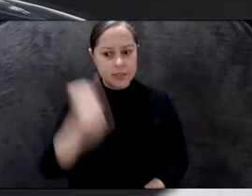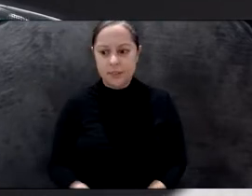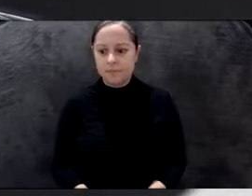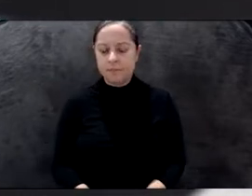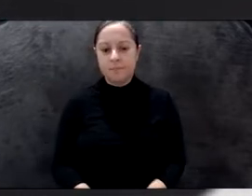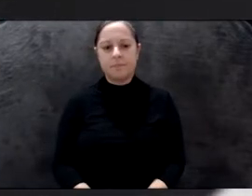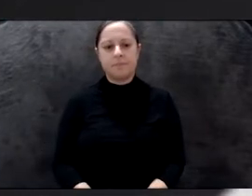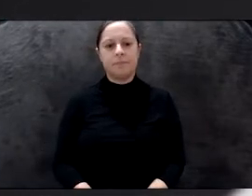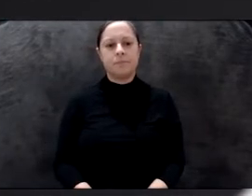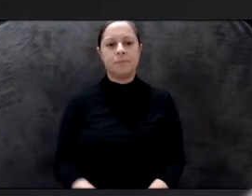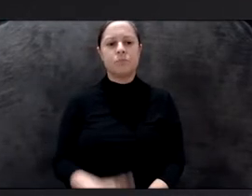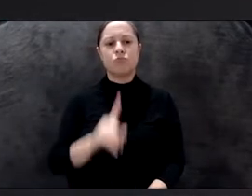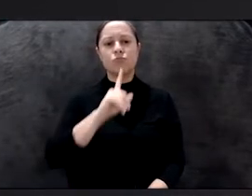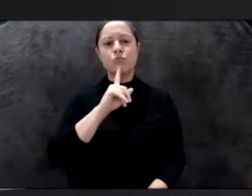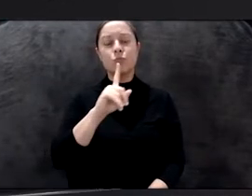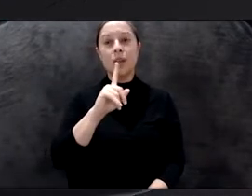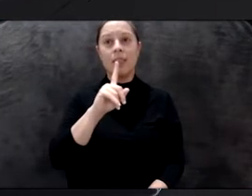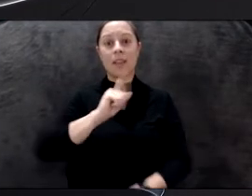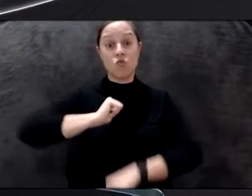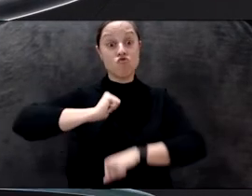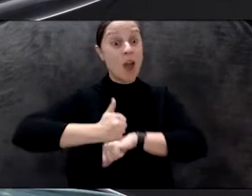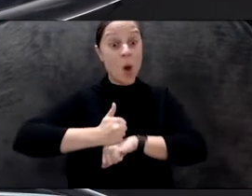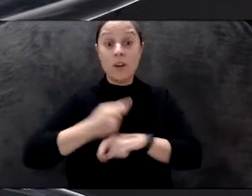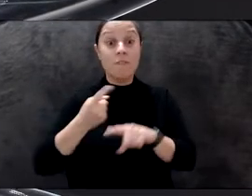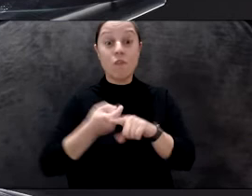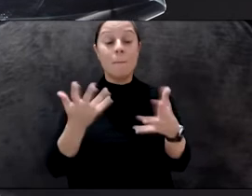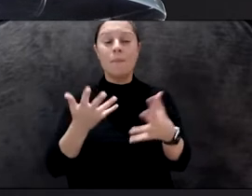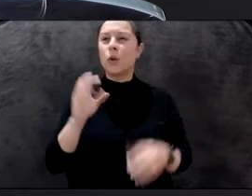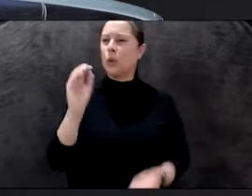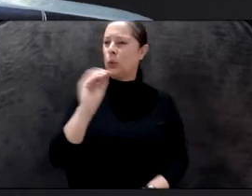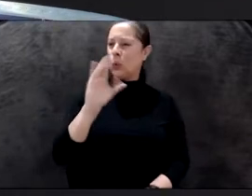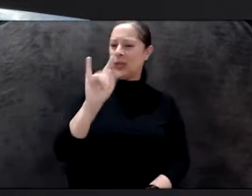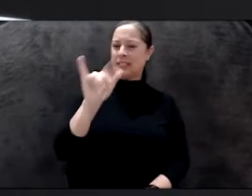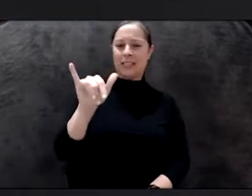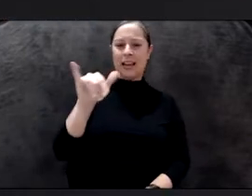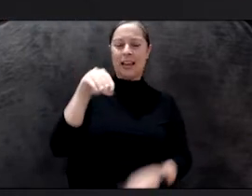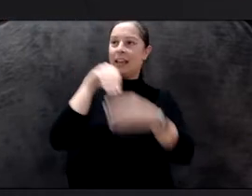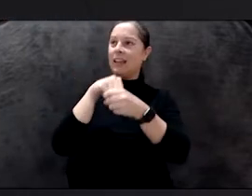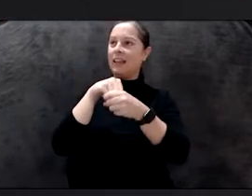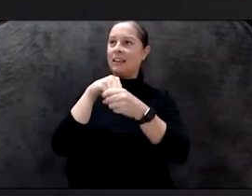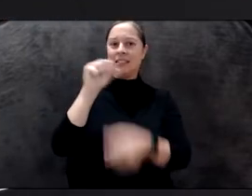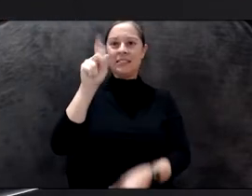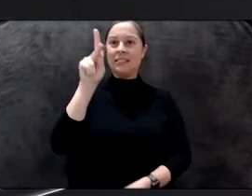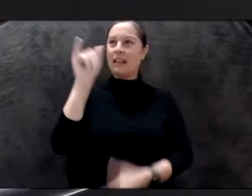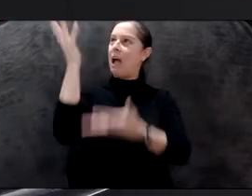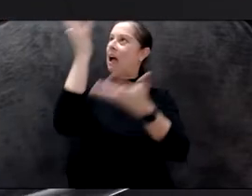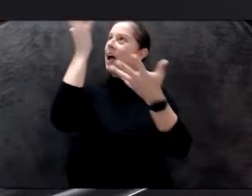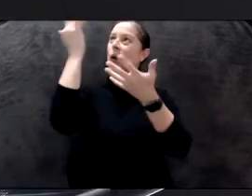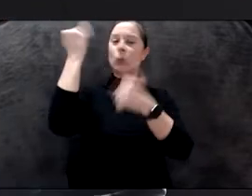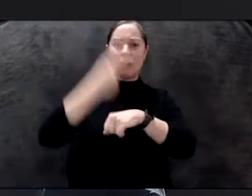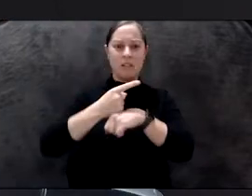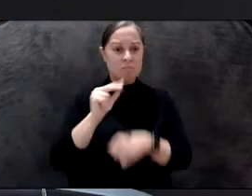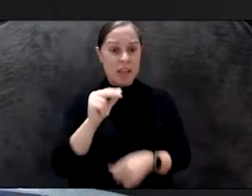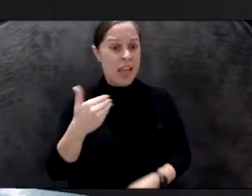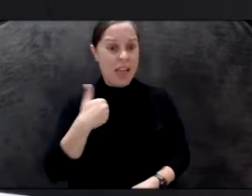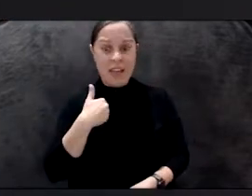the idea, you know, as it seems that there is no city floating in the sky today, right? Actually, there is a city and there is billions of people who